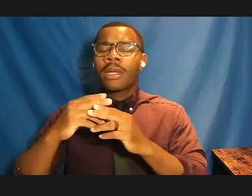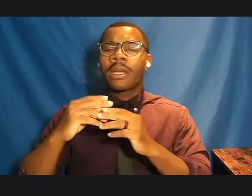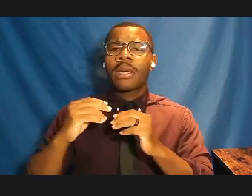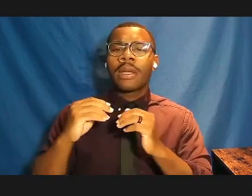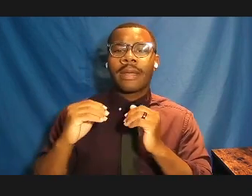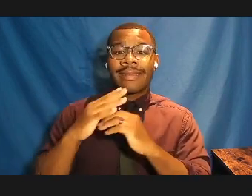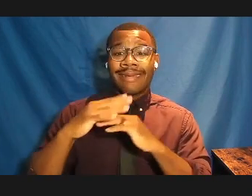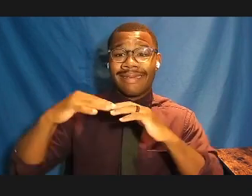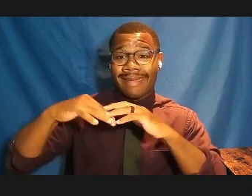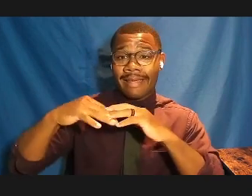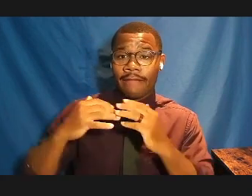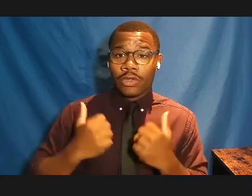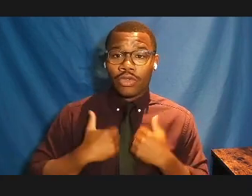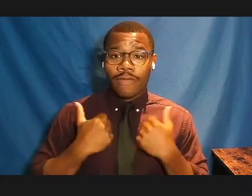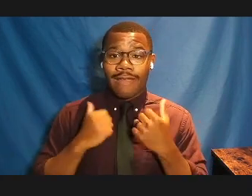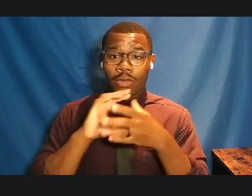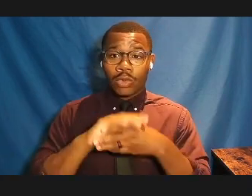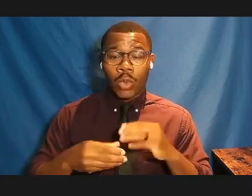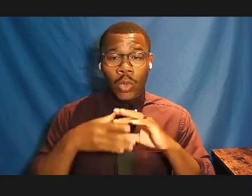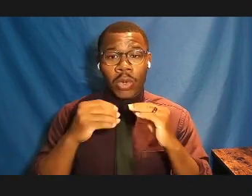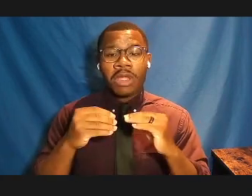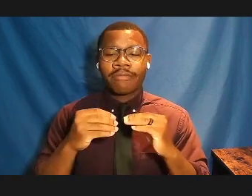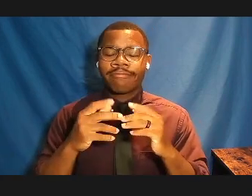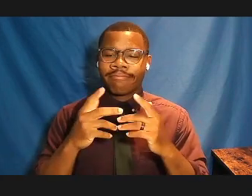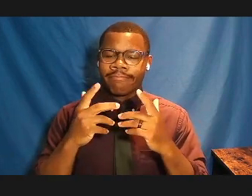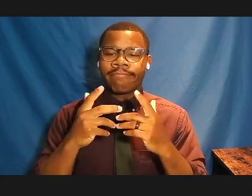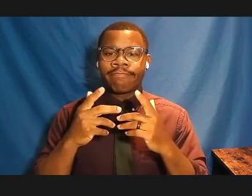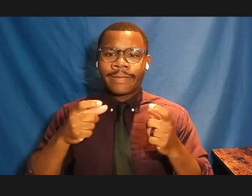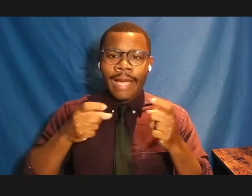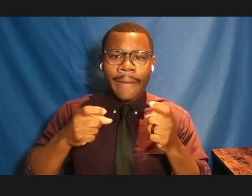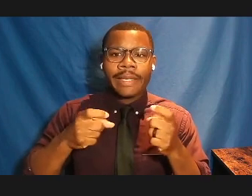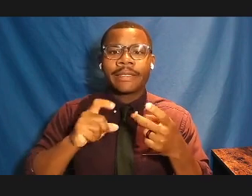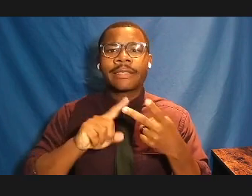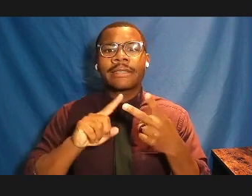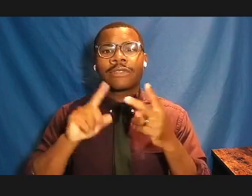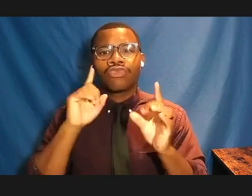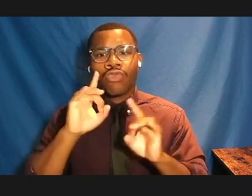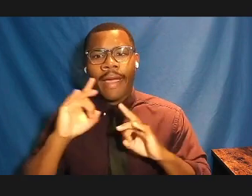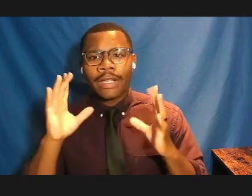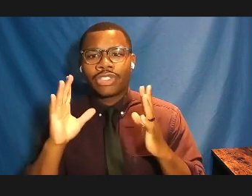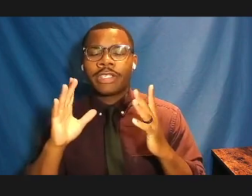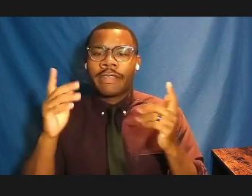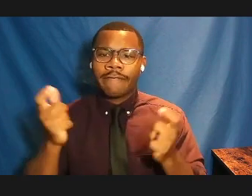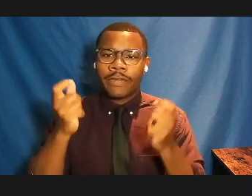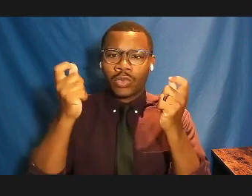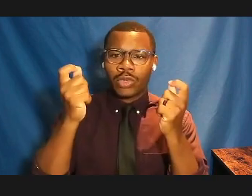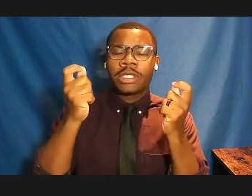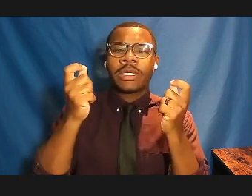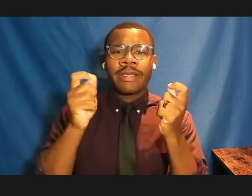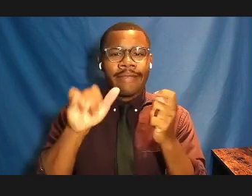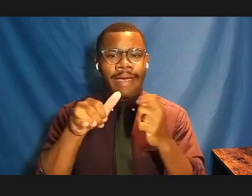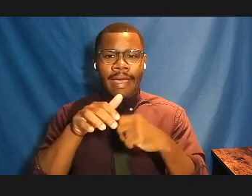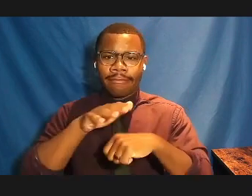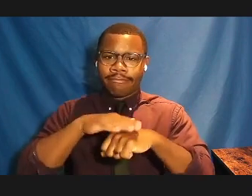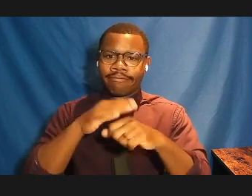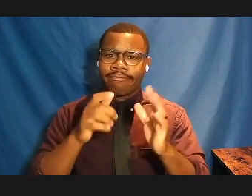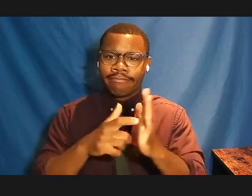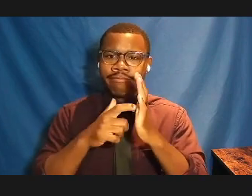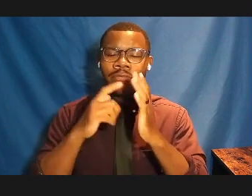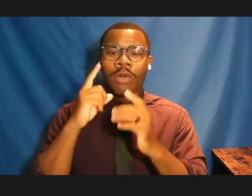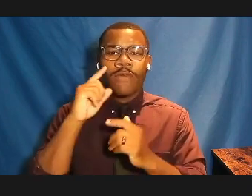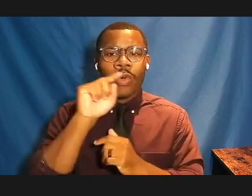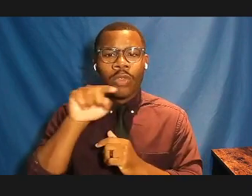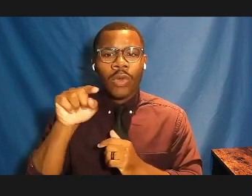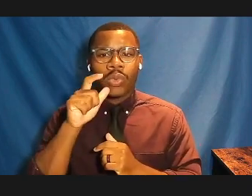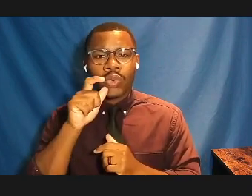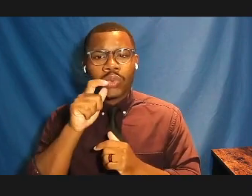renunciations of dominance, tragedy, and victimry. It is a mandate for those who have been defined as subaltern